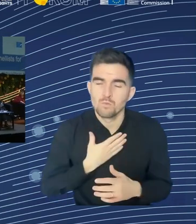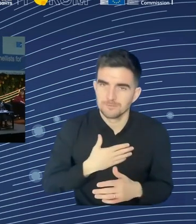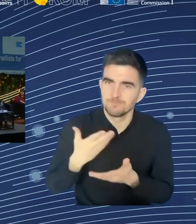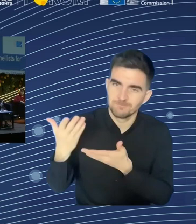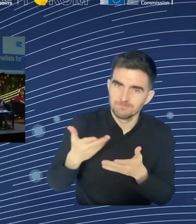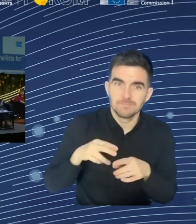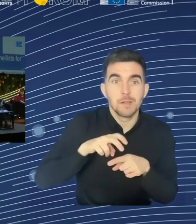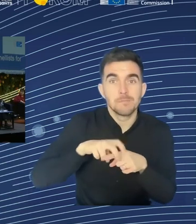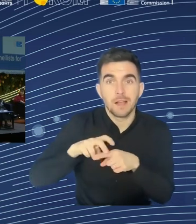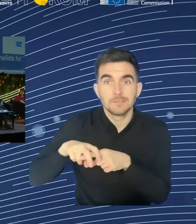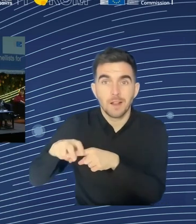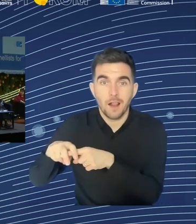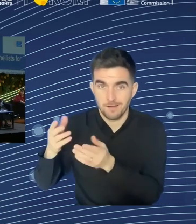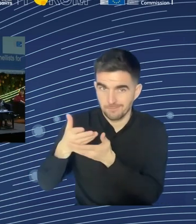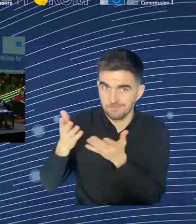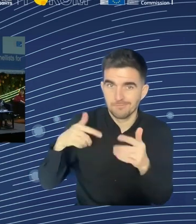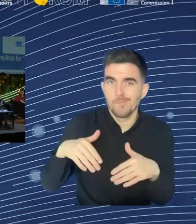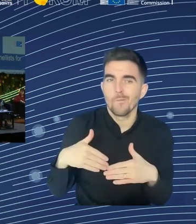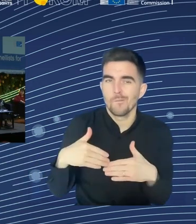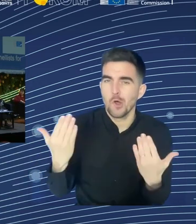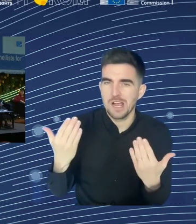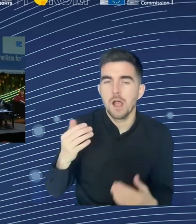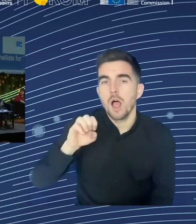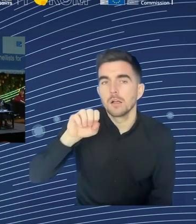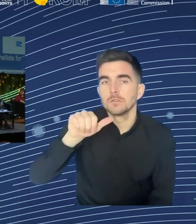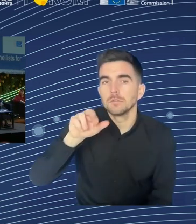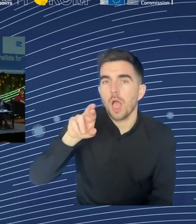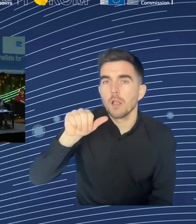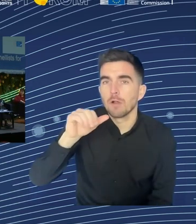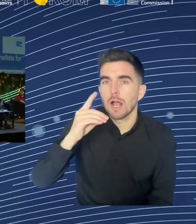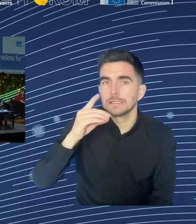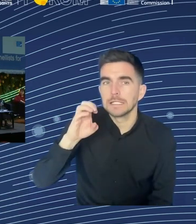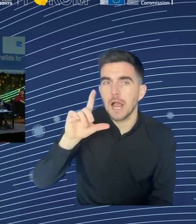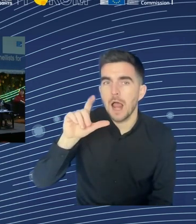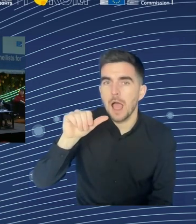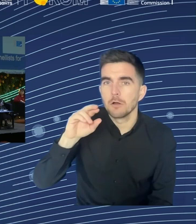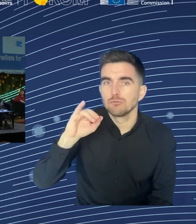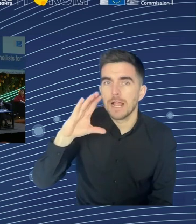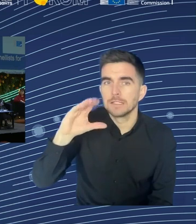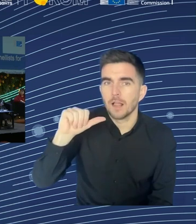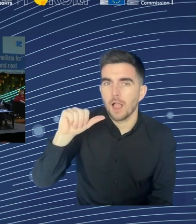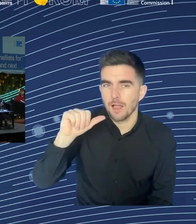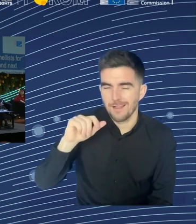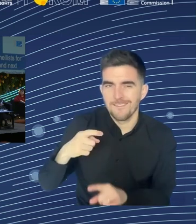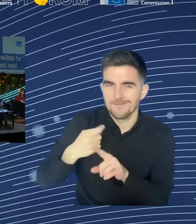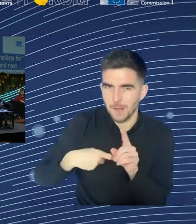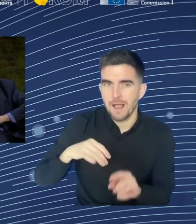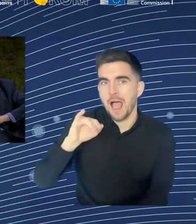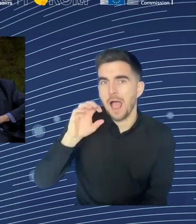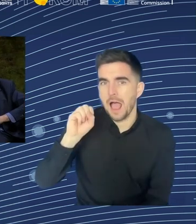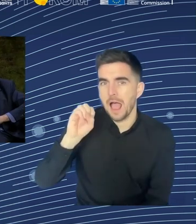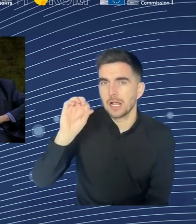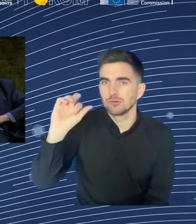ISEAC Research Center. Next to her is Mark Keyes, who's Head of Division on Skills and Employability